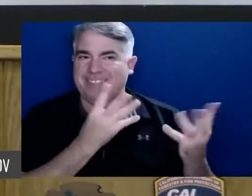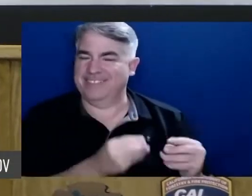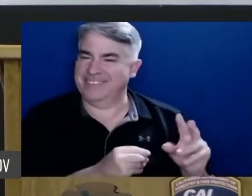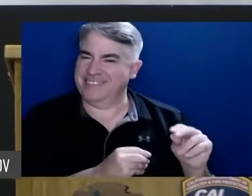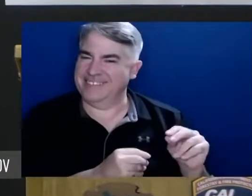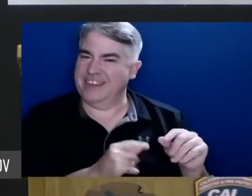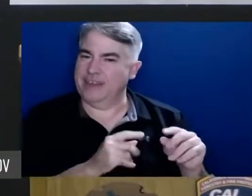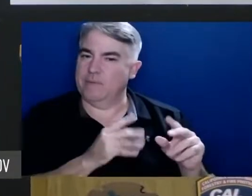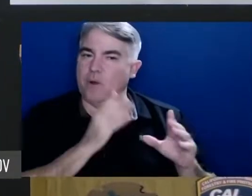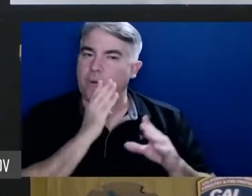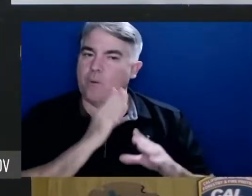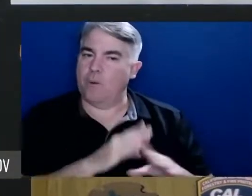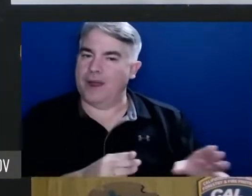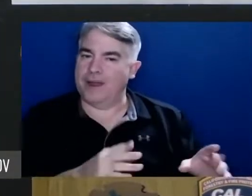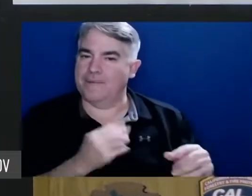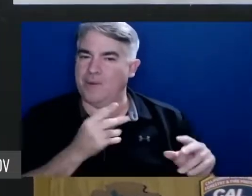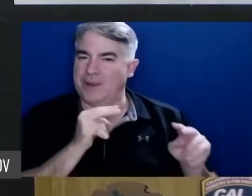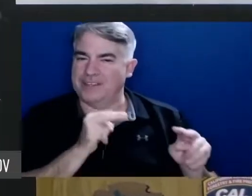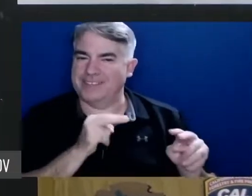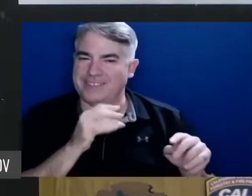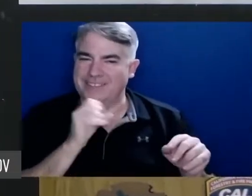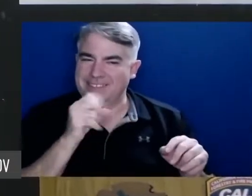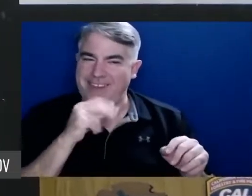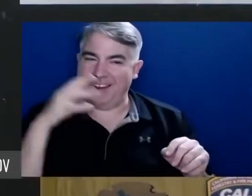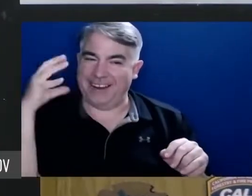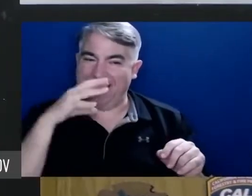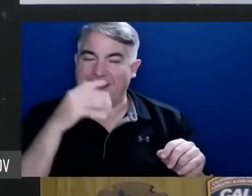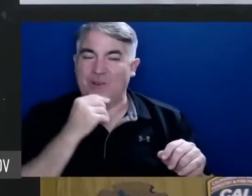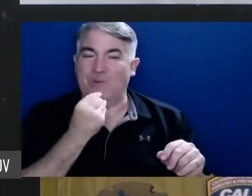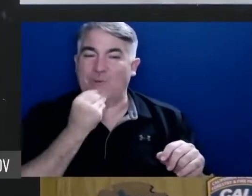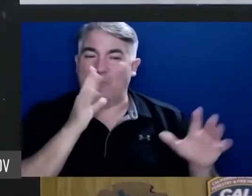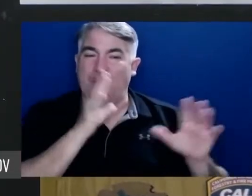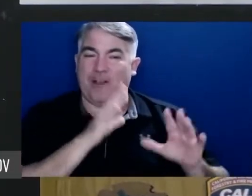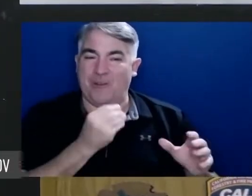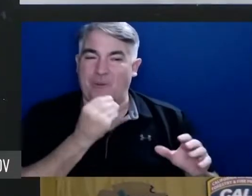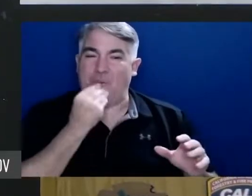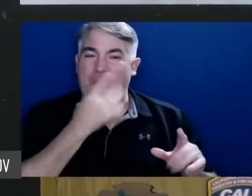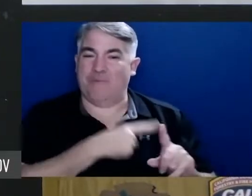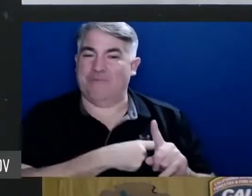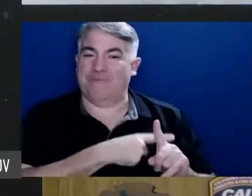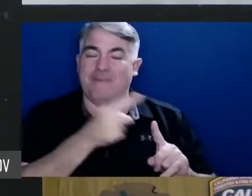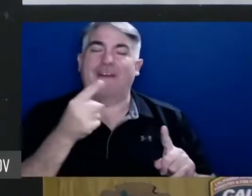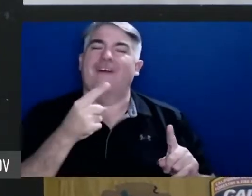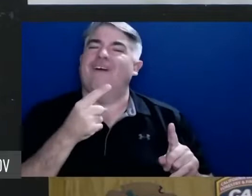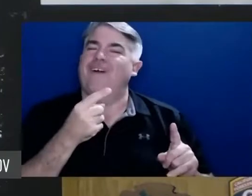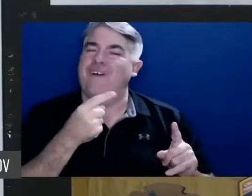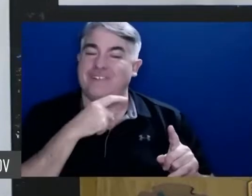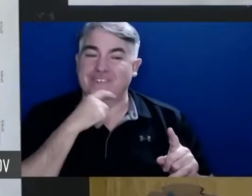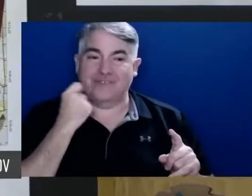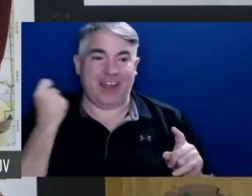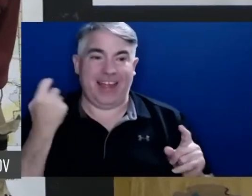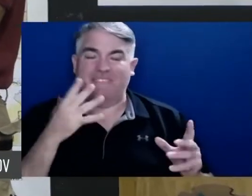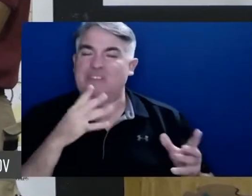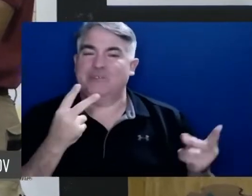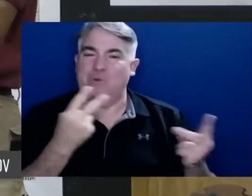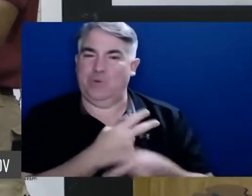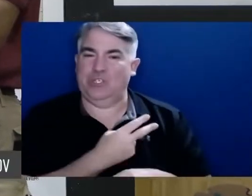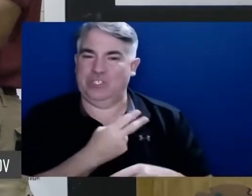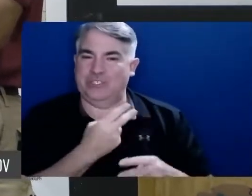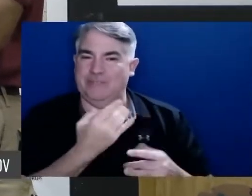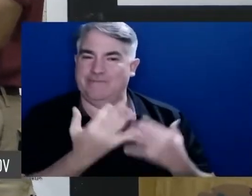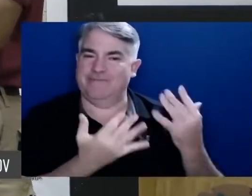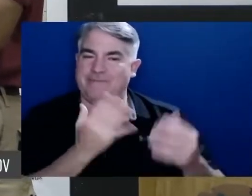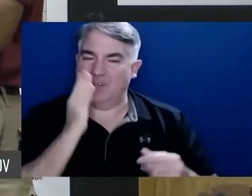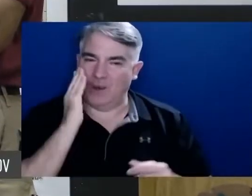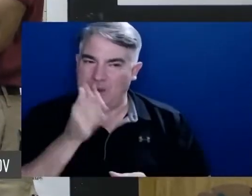evaporates the moisture we got and then it'll start smoking again assuredly. So that's a